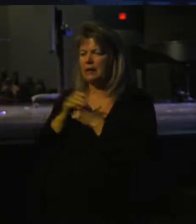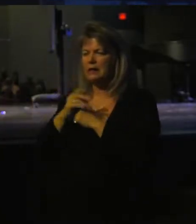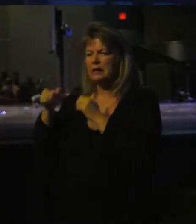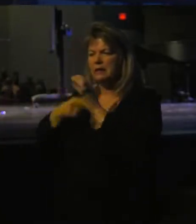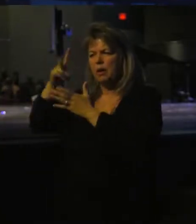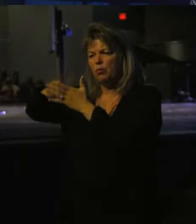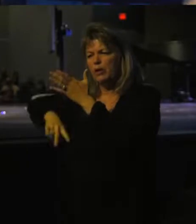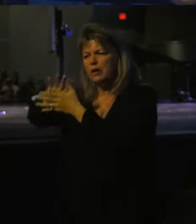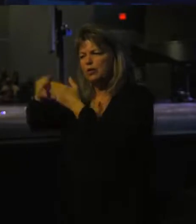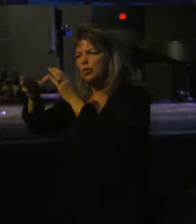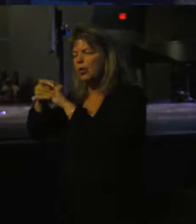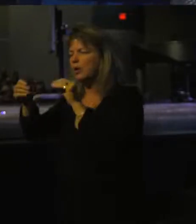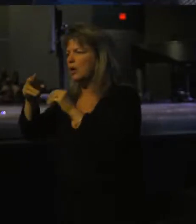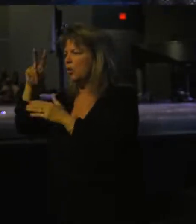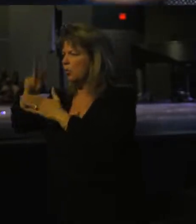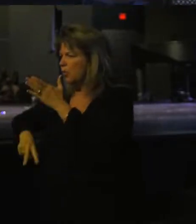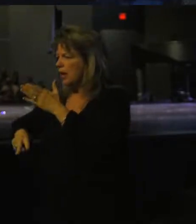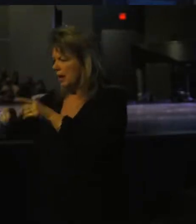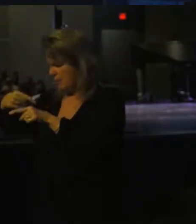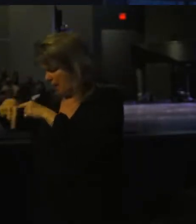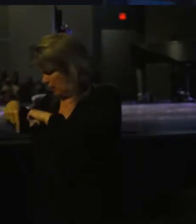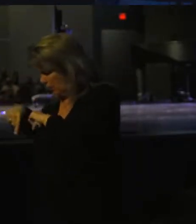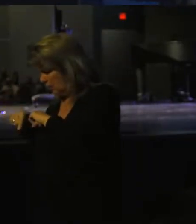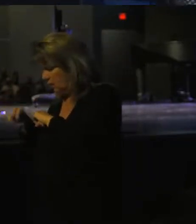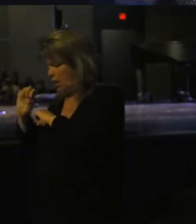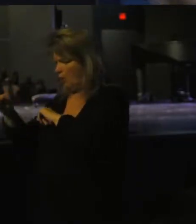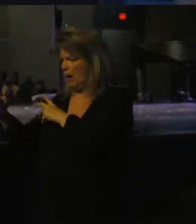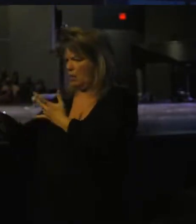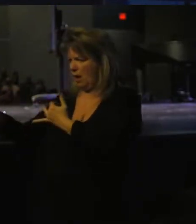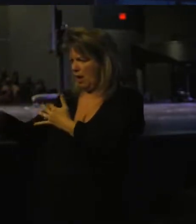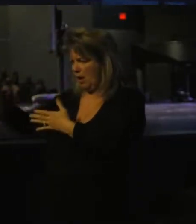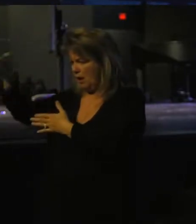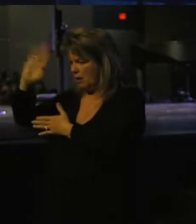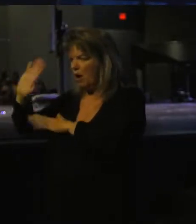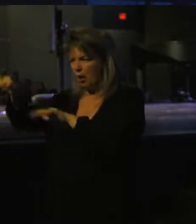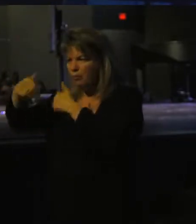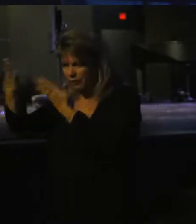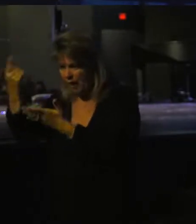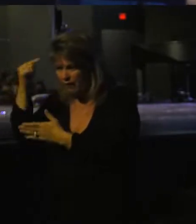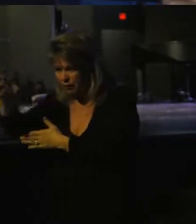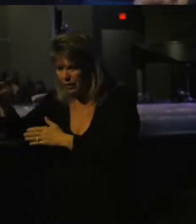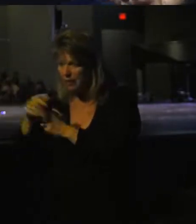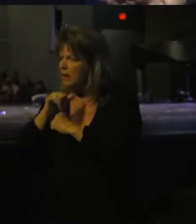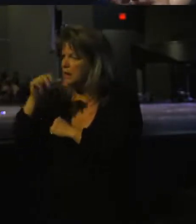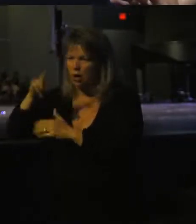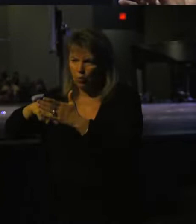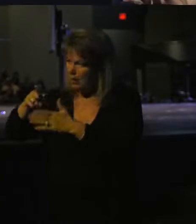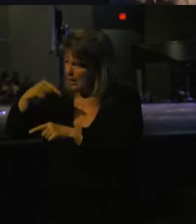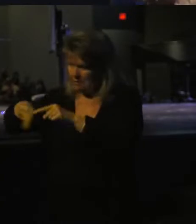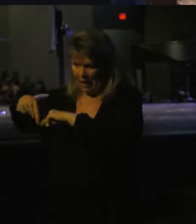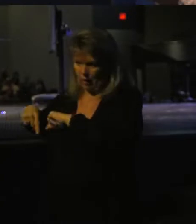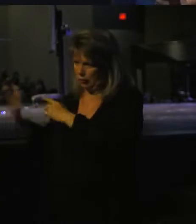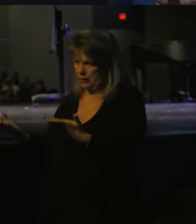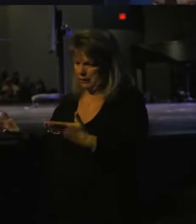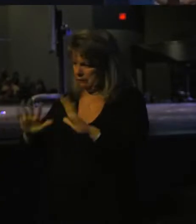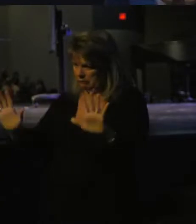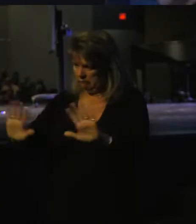read this story and we'll read it backwards and be like, okay, wait, God did provide for him. Don't read it backwards here.